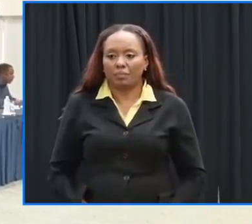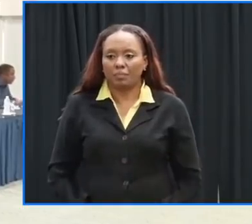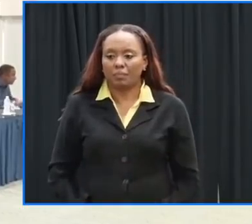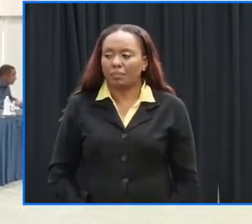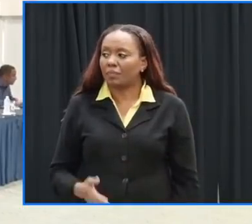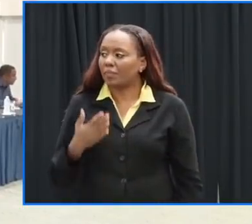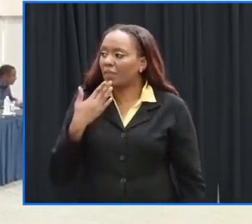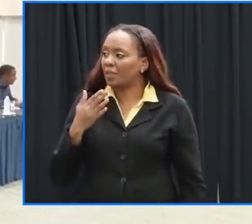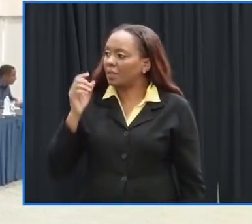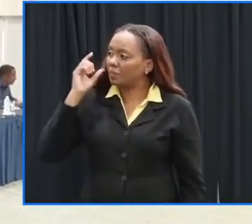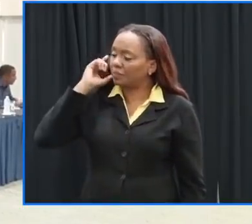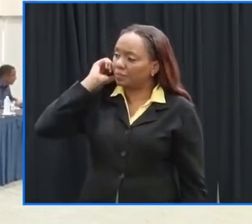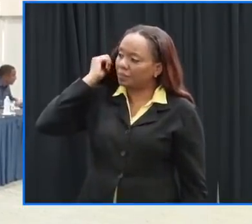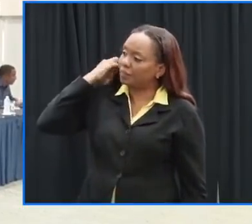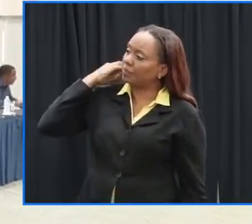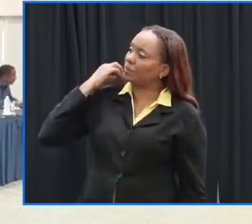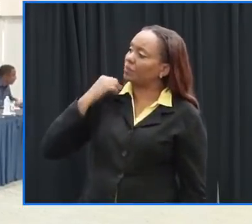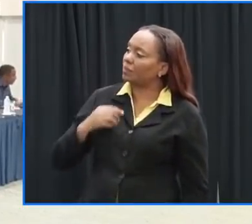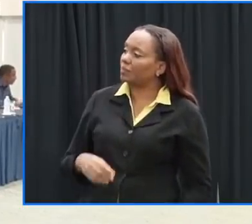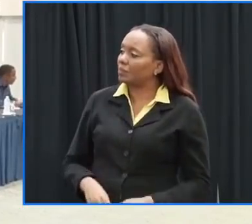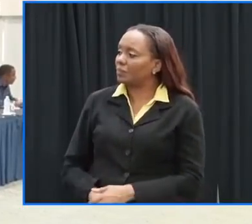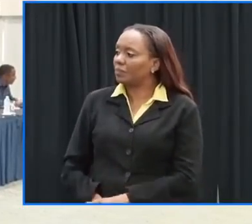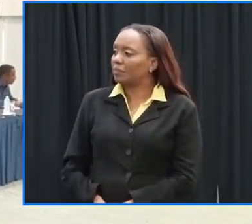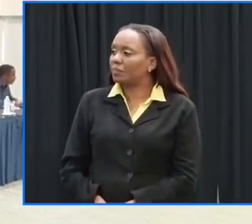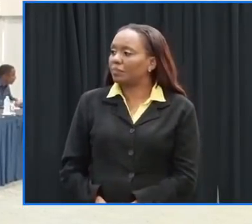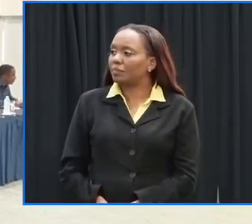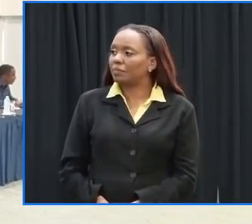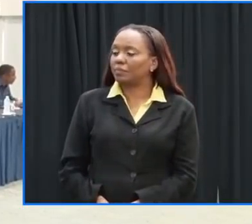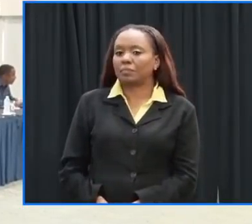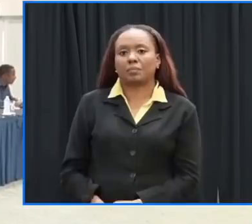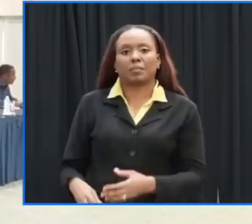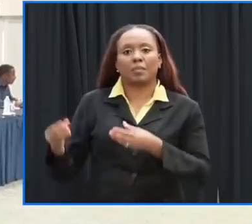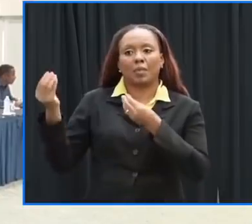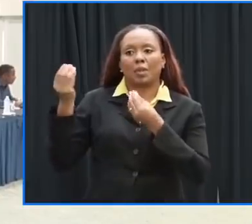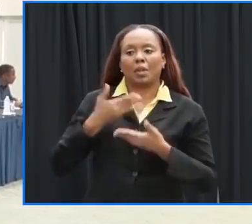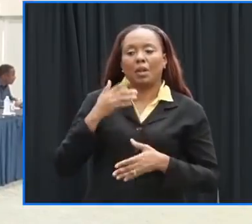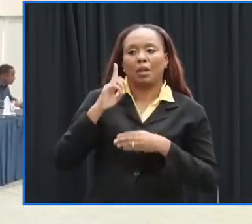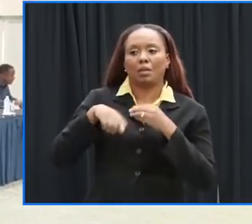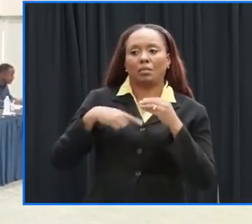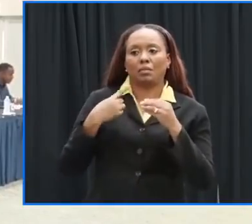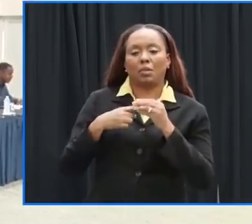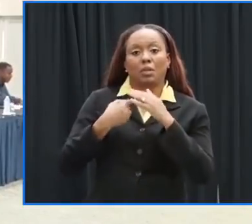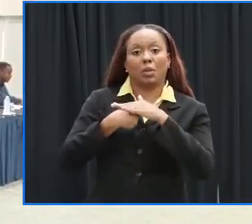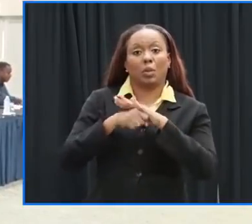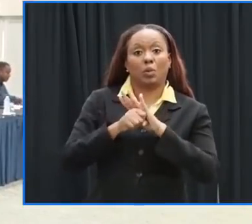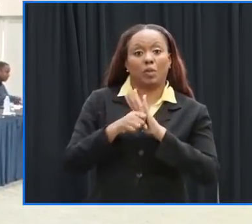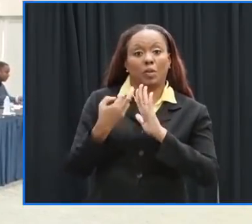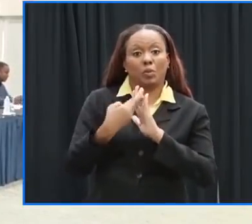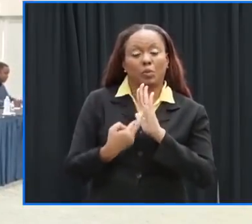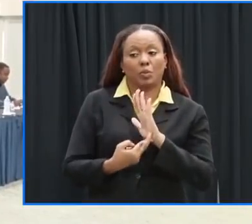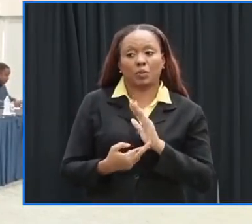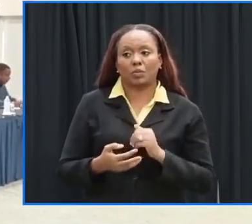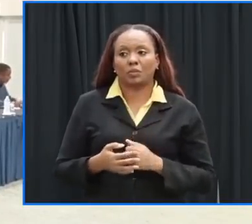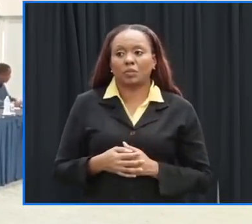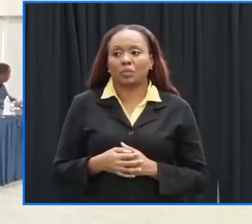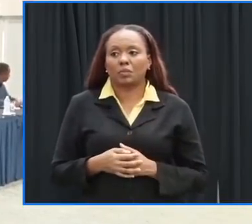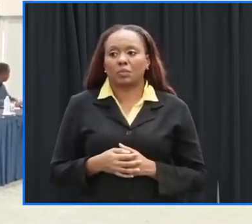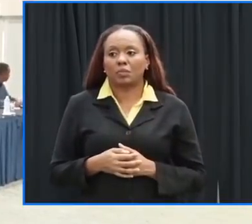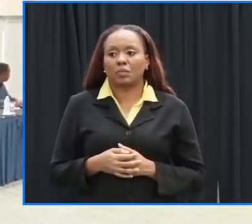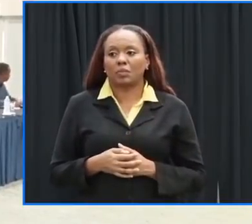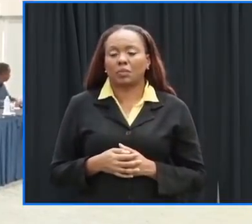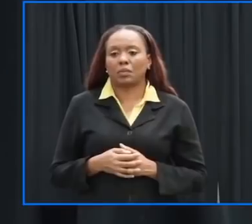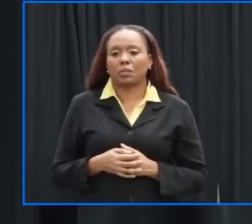thank you if you can just as well um inform us the protocols in place for using the shelters okay